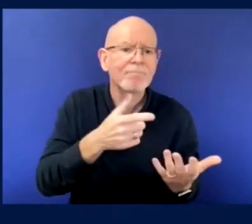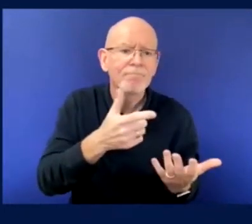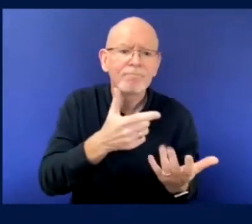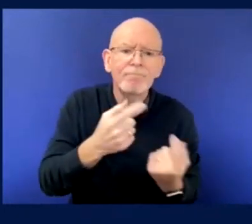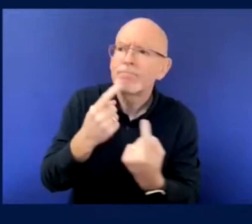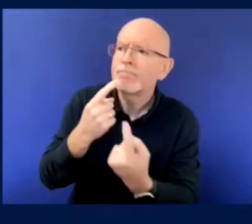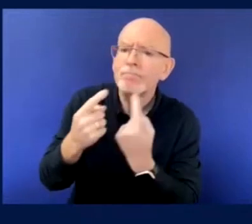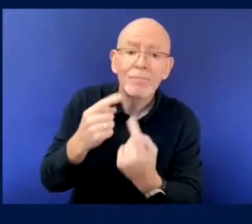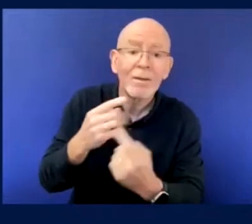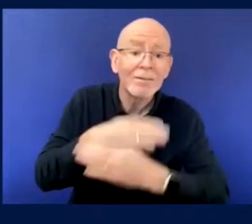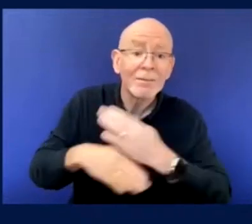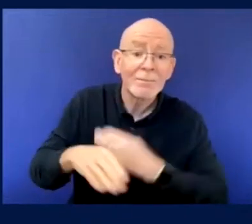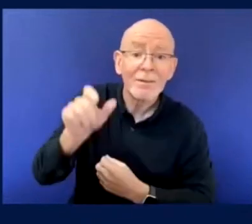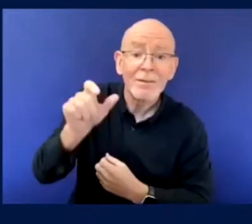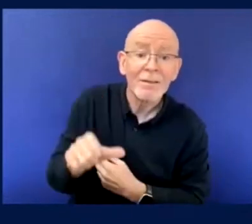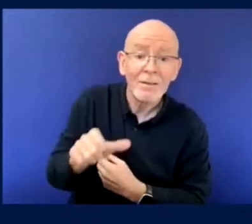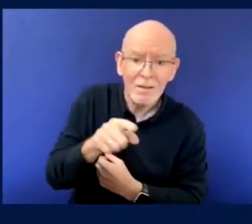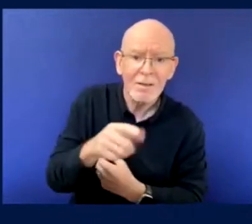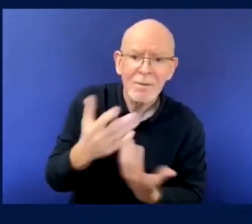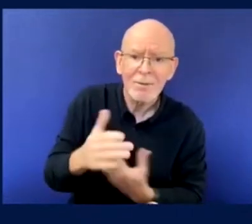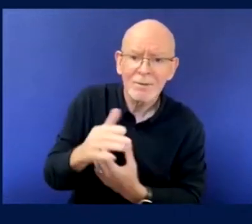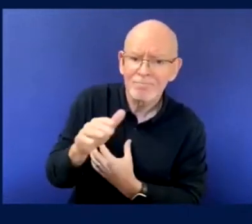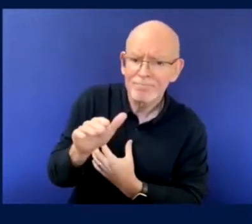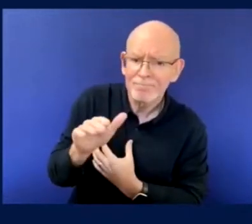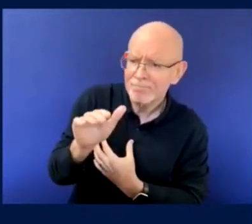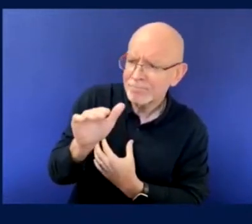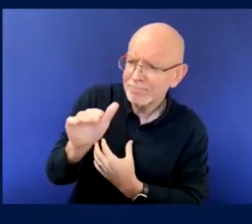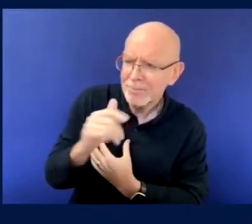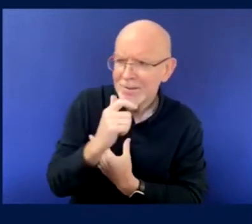services or something that disabled person look like.